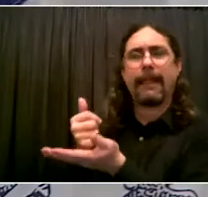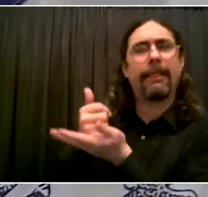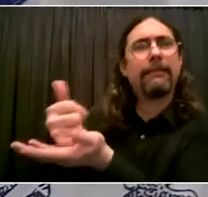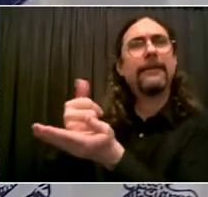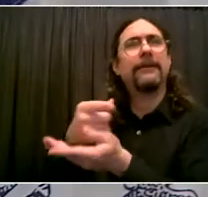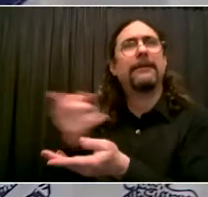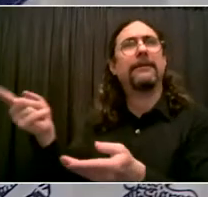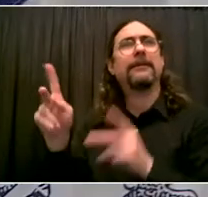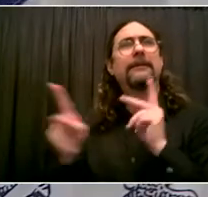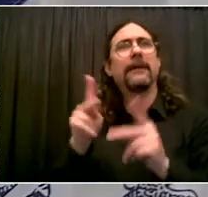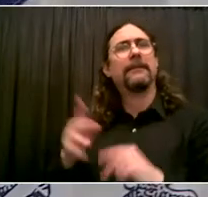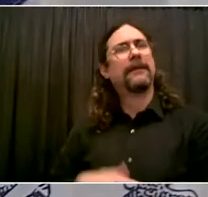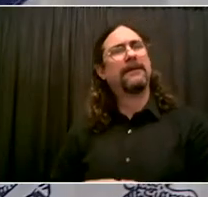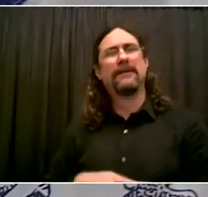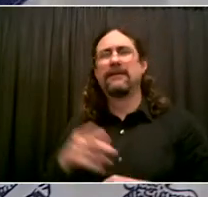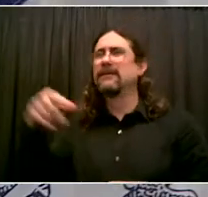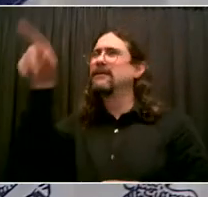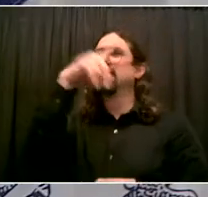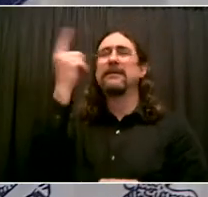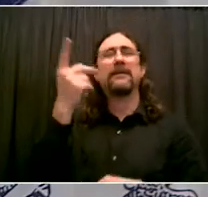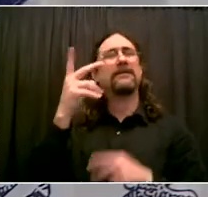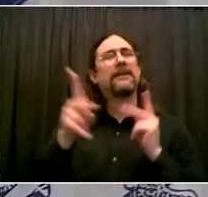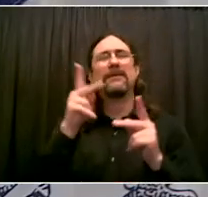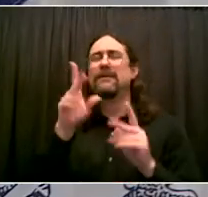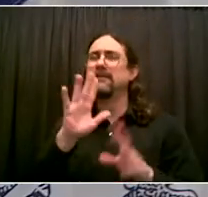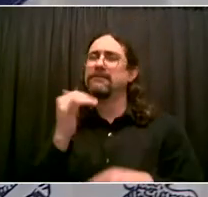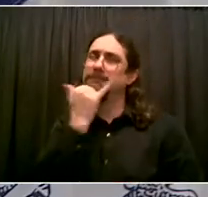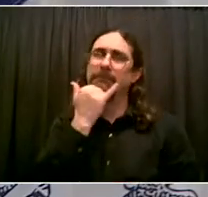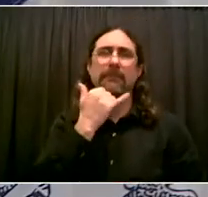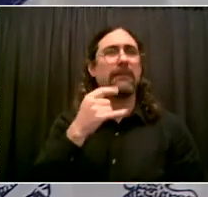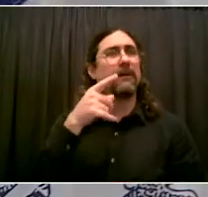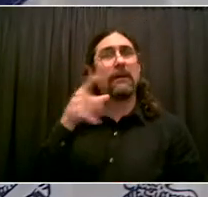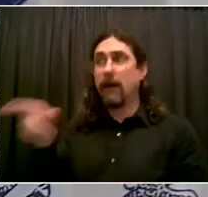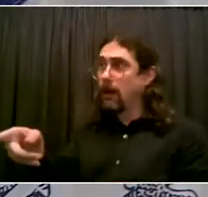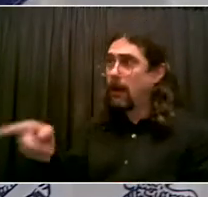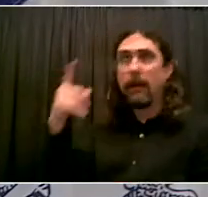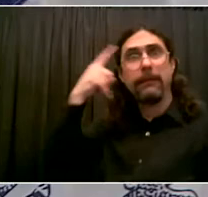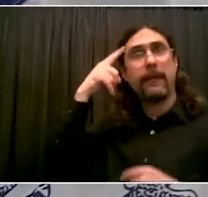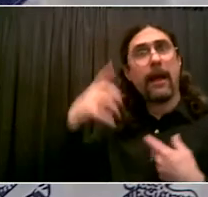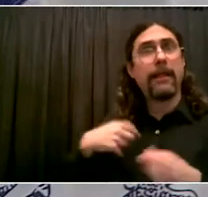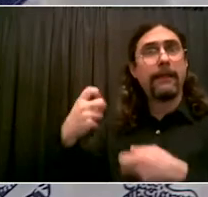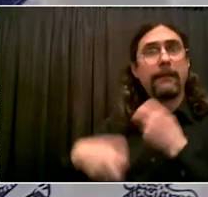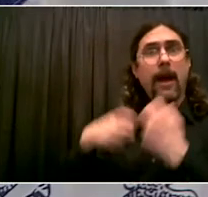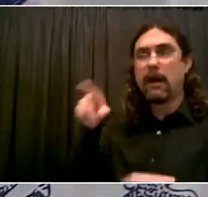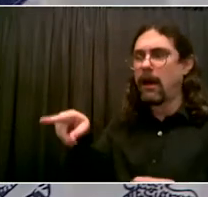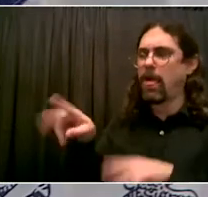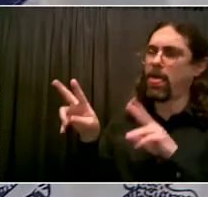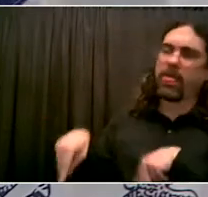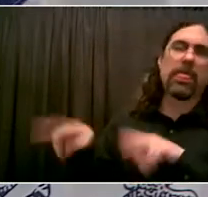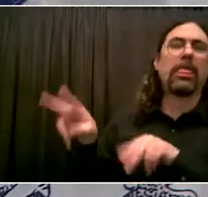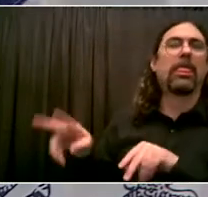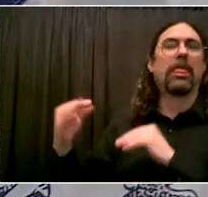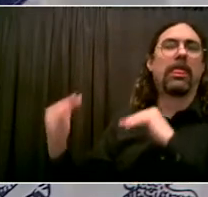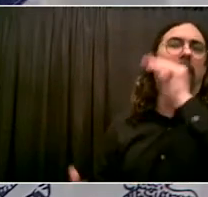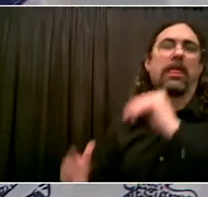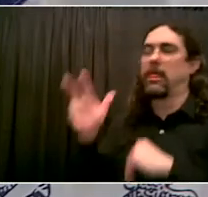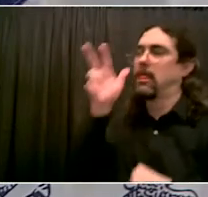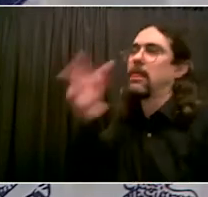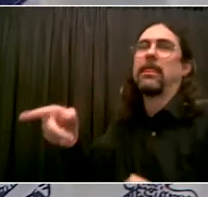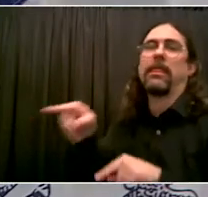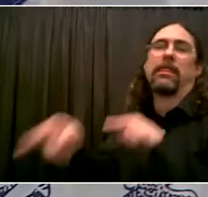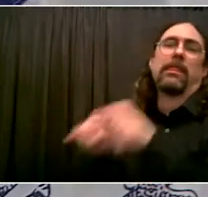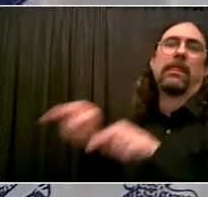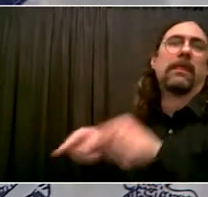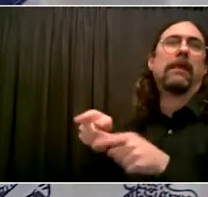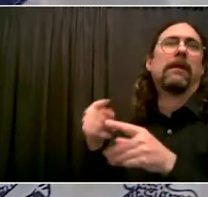change. It's people of all different backgrounds. But each says my community has a problem. We have to find a way to overcome it. But it's all of us. It's a New York City